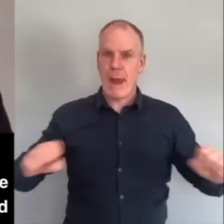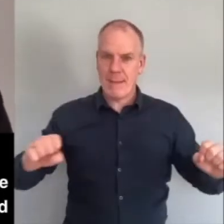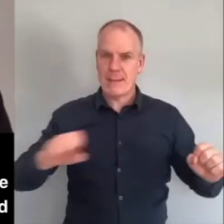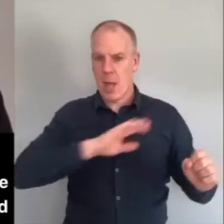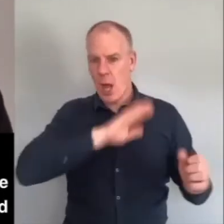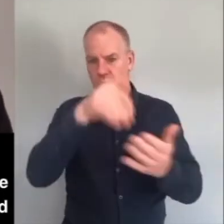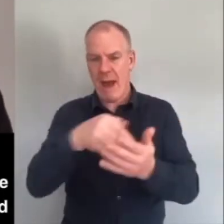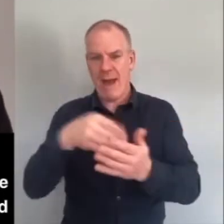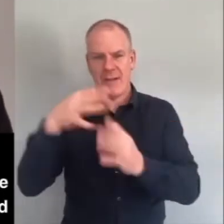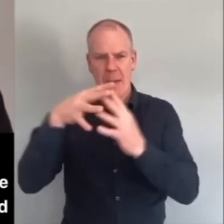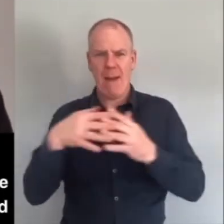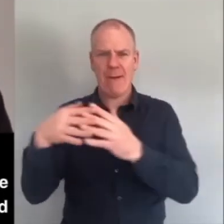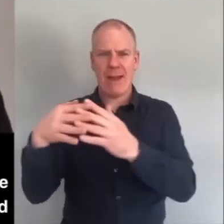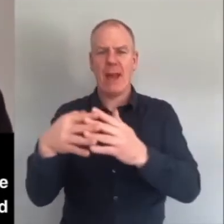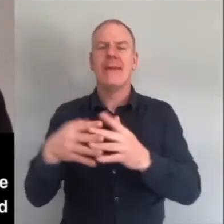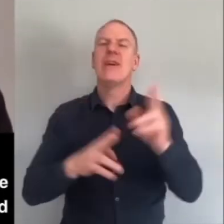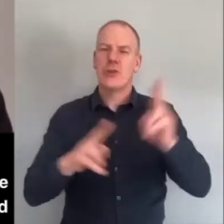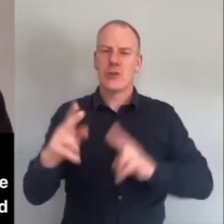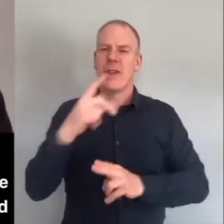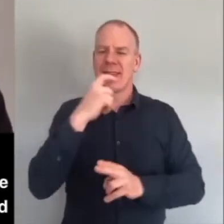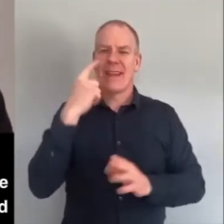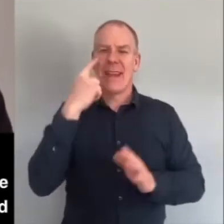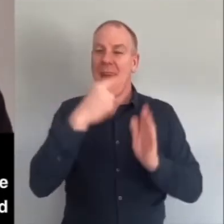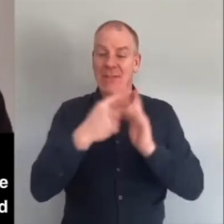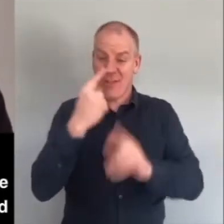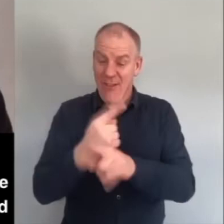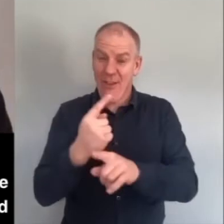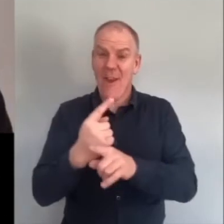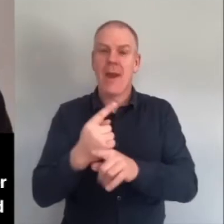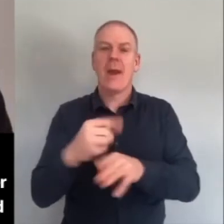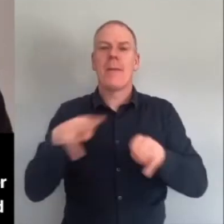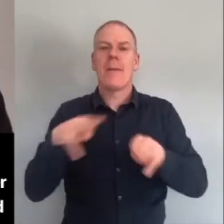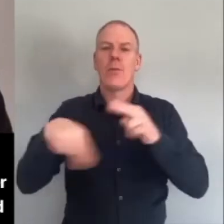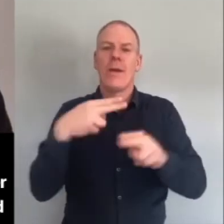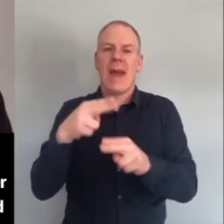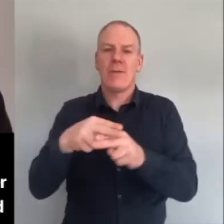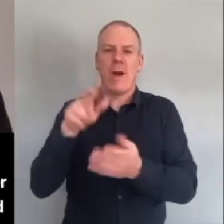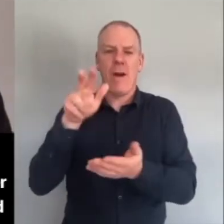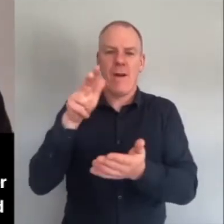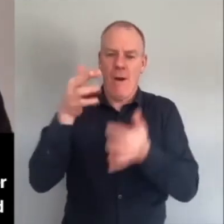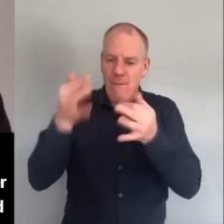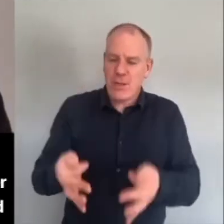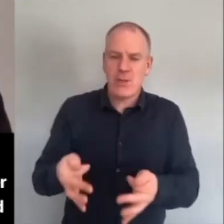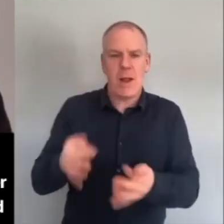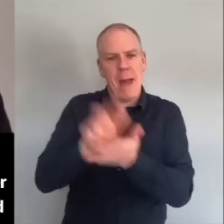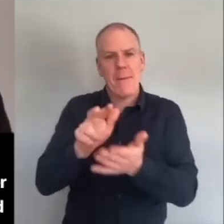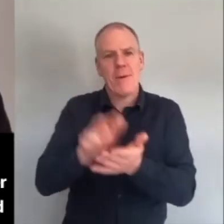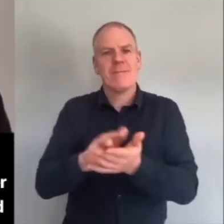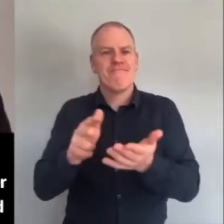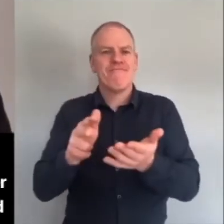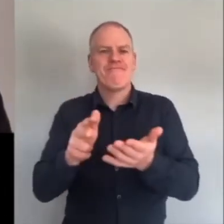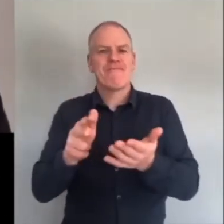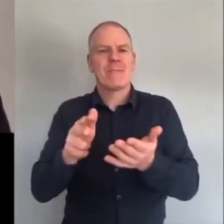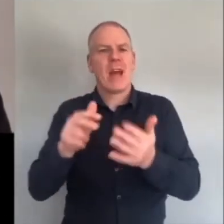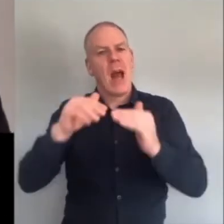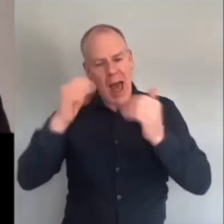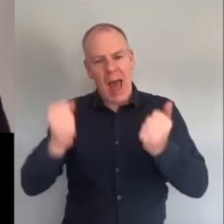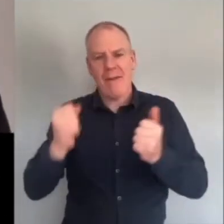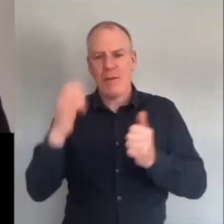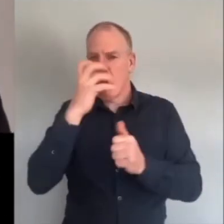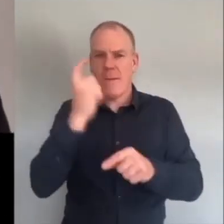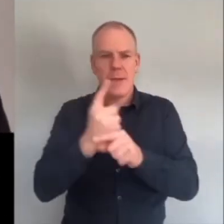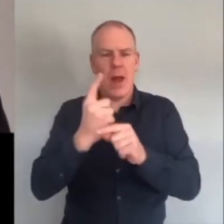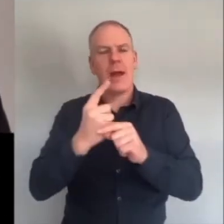the evidence there is suggests that undocumented immigrants commit crimes at a lower rate than native born Americans and then just stop